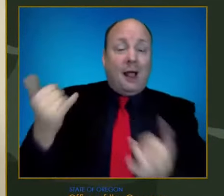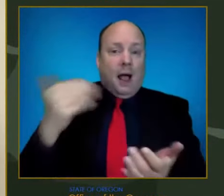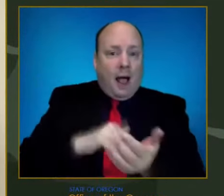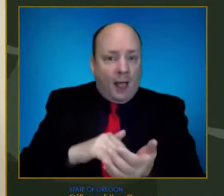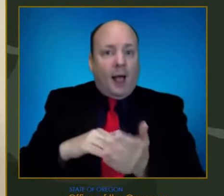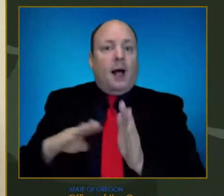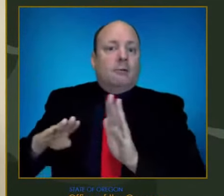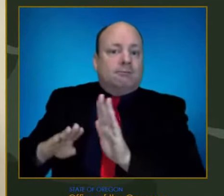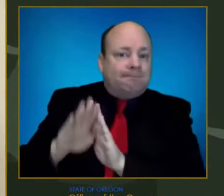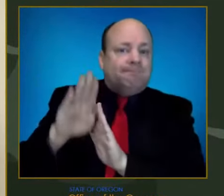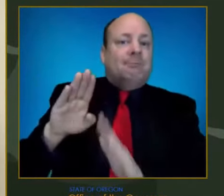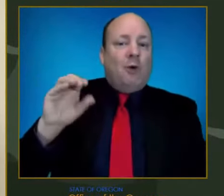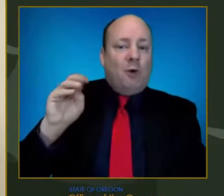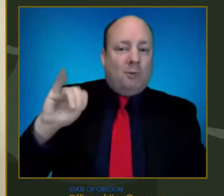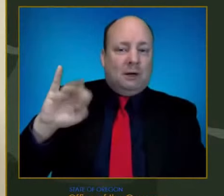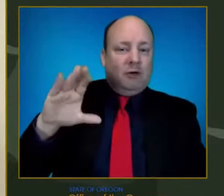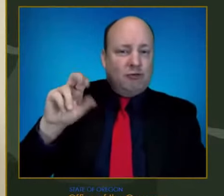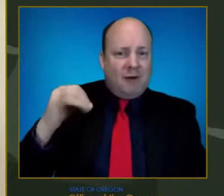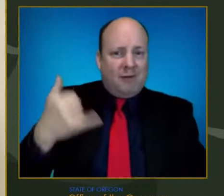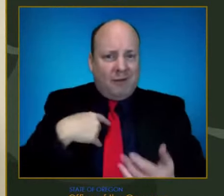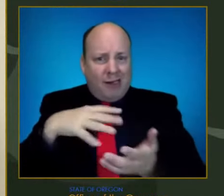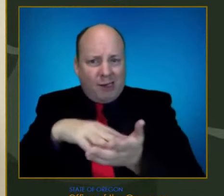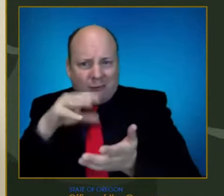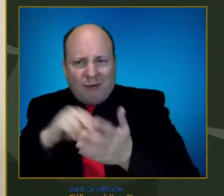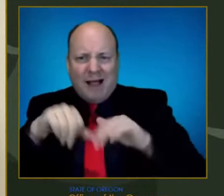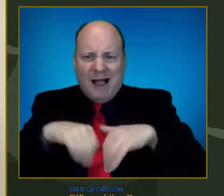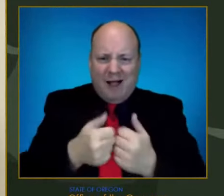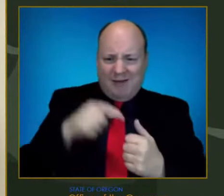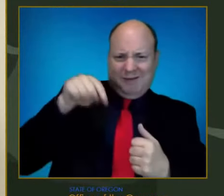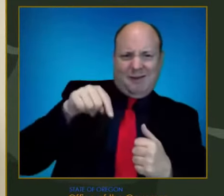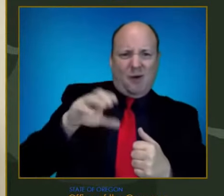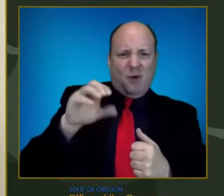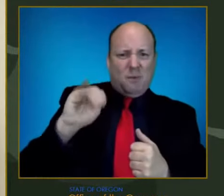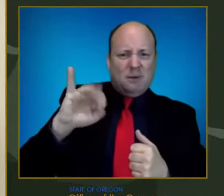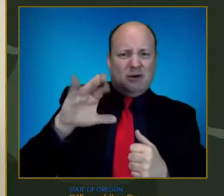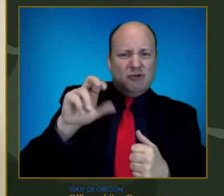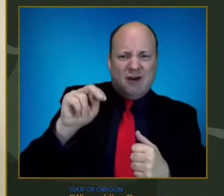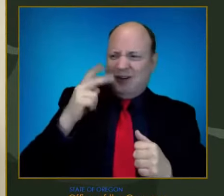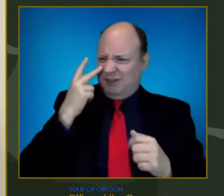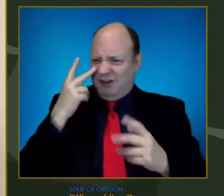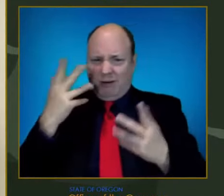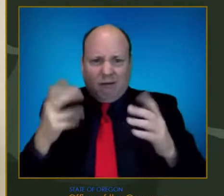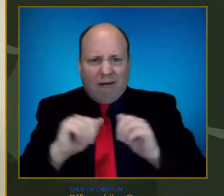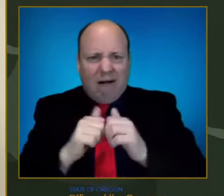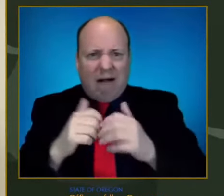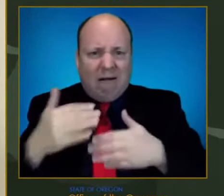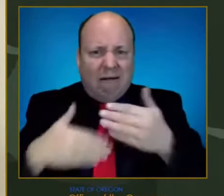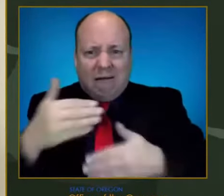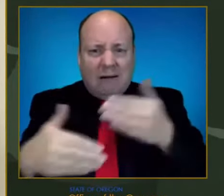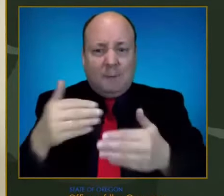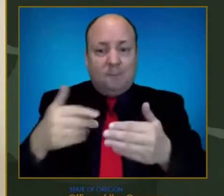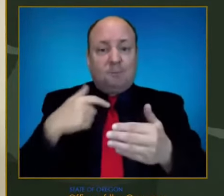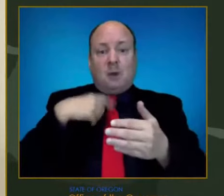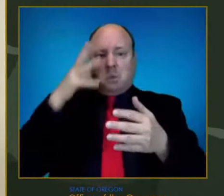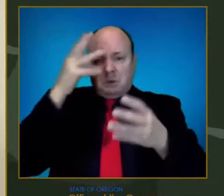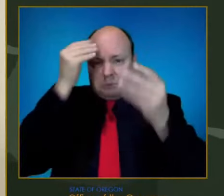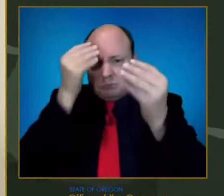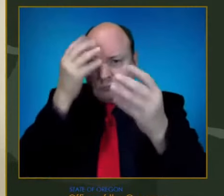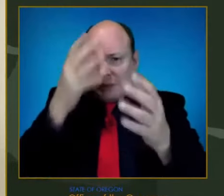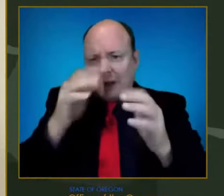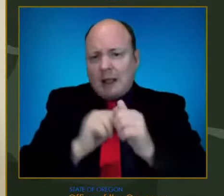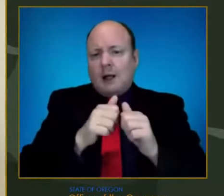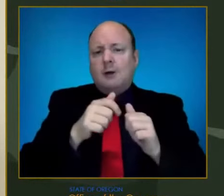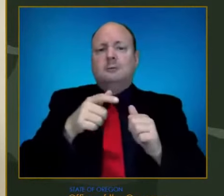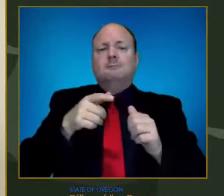variant. However, we're seeing across the globe that it spreads very quickly. I will let Dr.